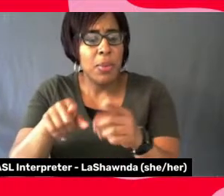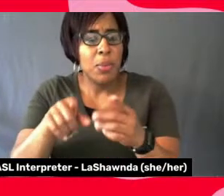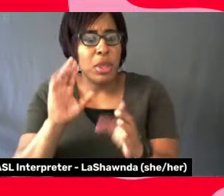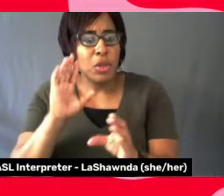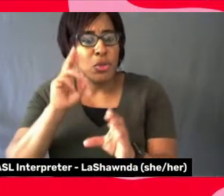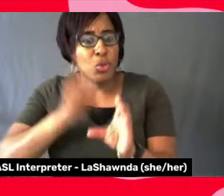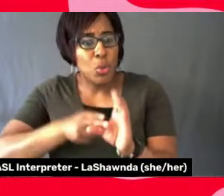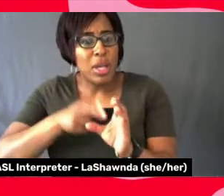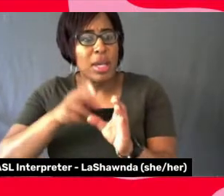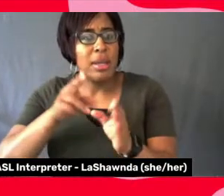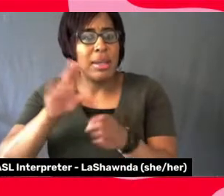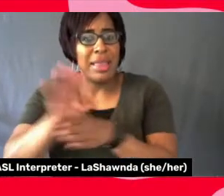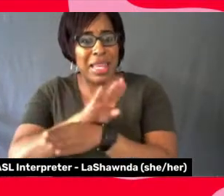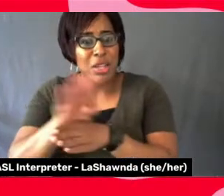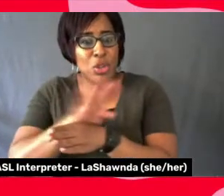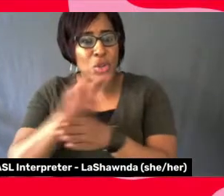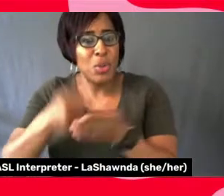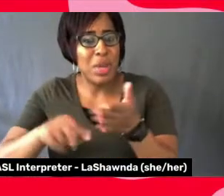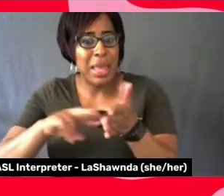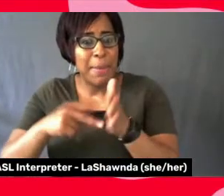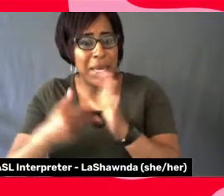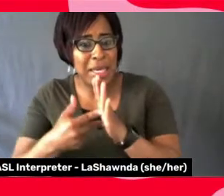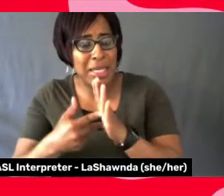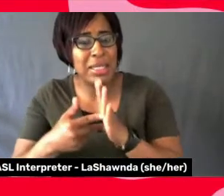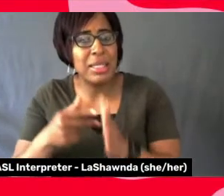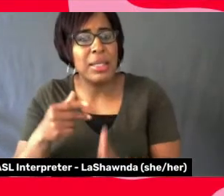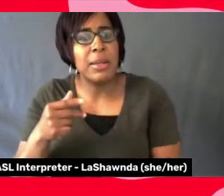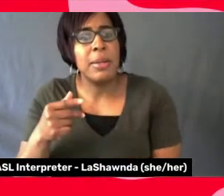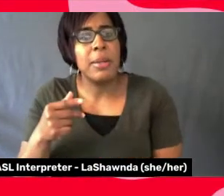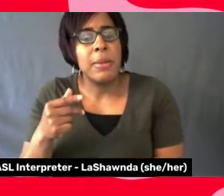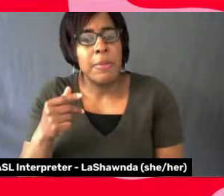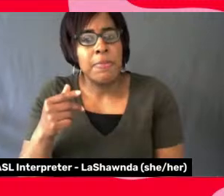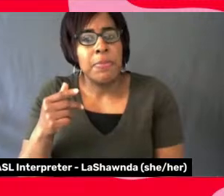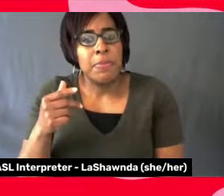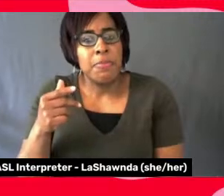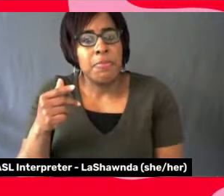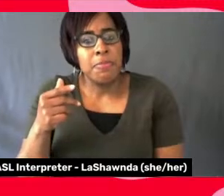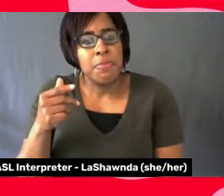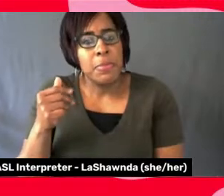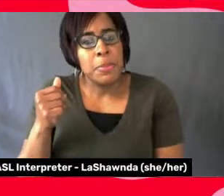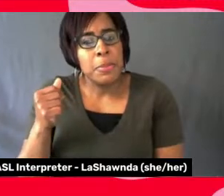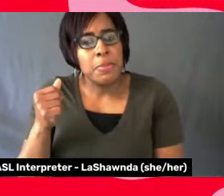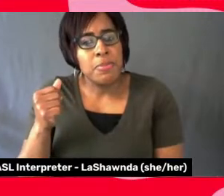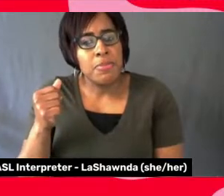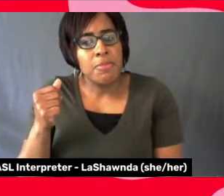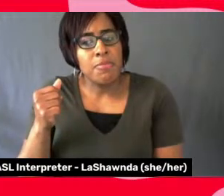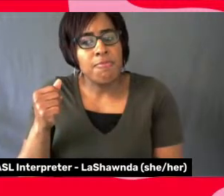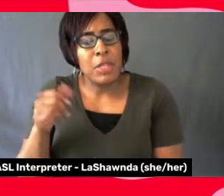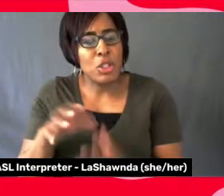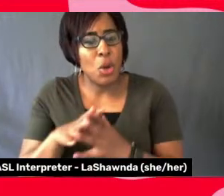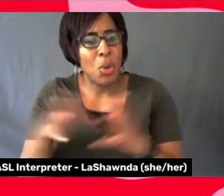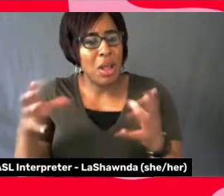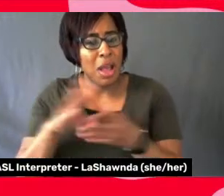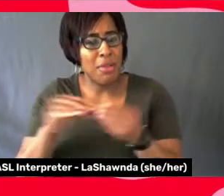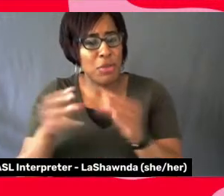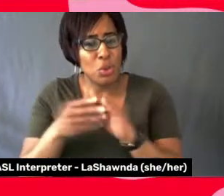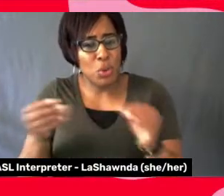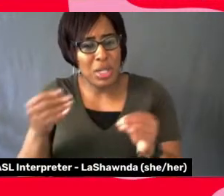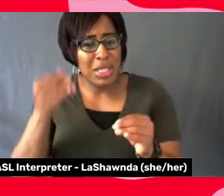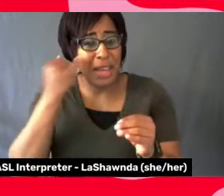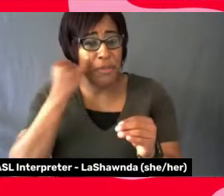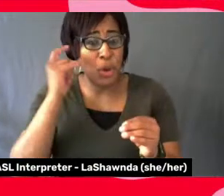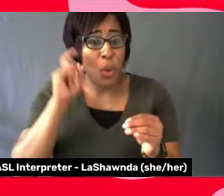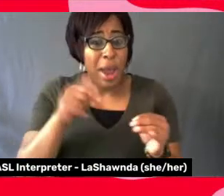mean. Um, I definitely resonate a lot of those stories about whether or not you have to compromise. And when you